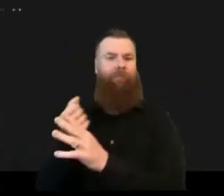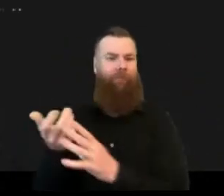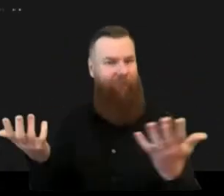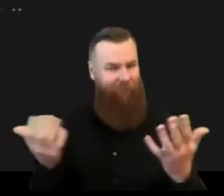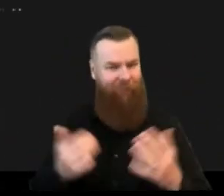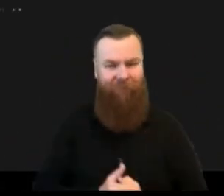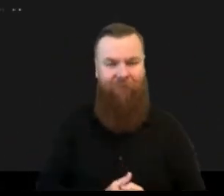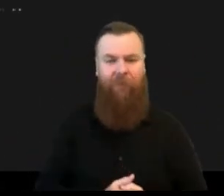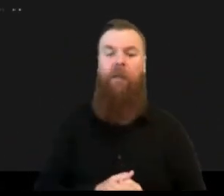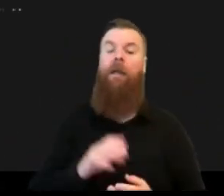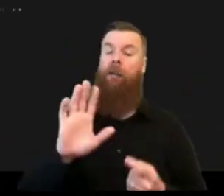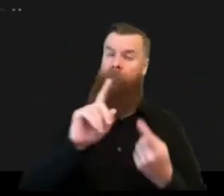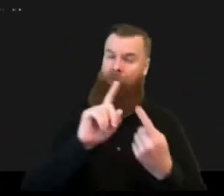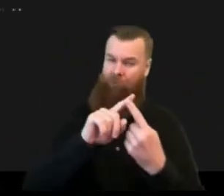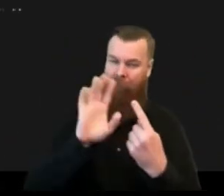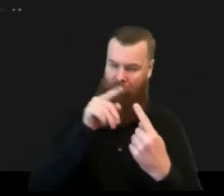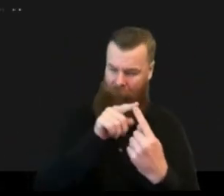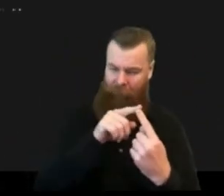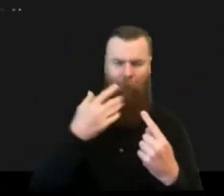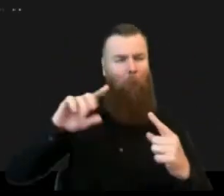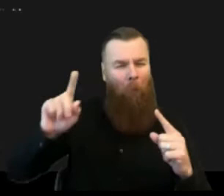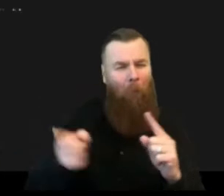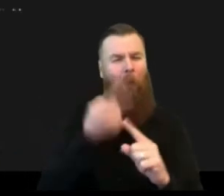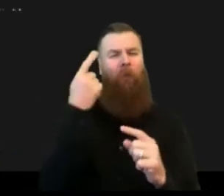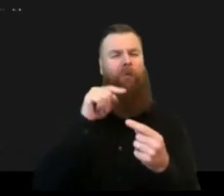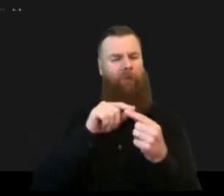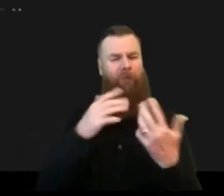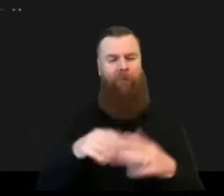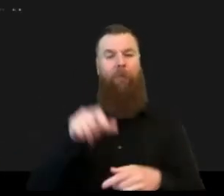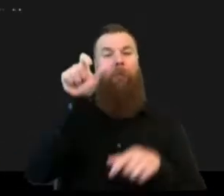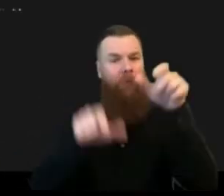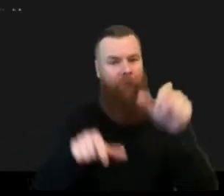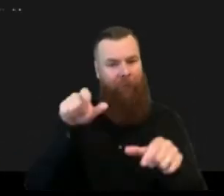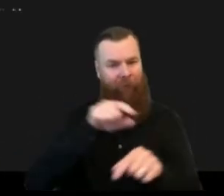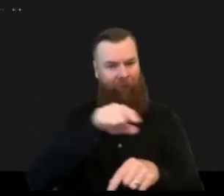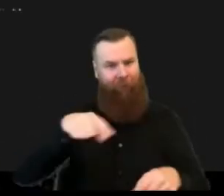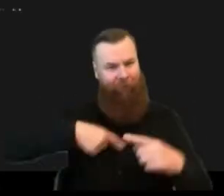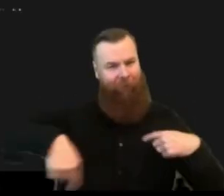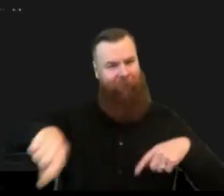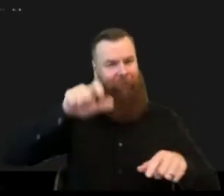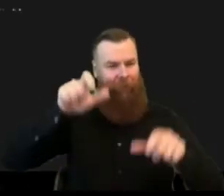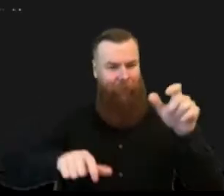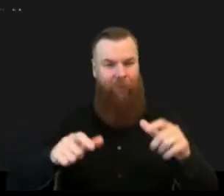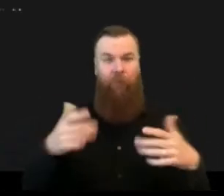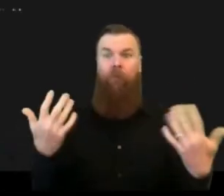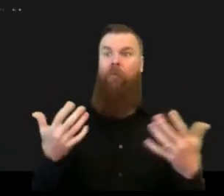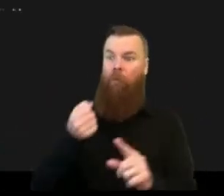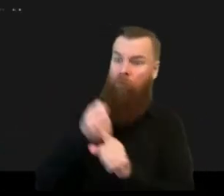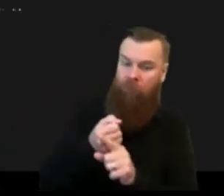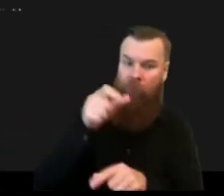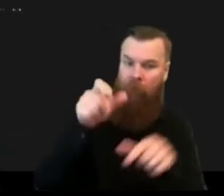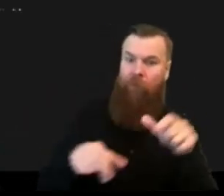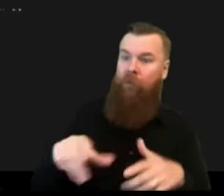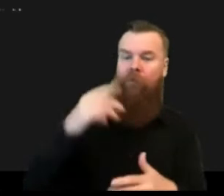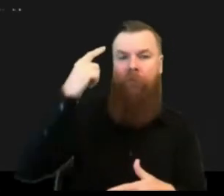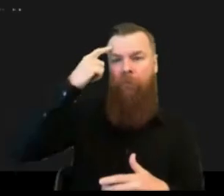on uh on people so more looking at the socioeconomic impact of uh disaster so these are the the main elements